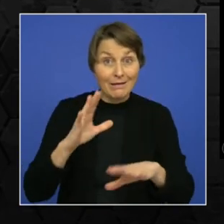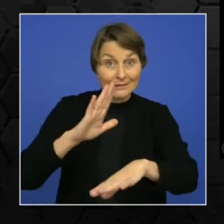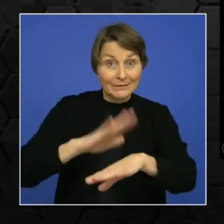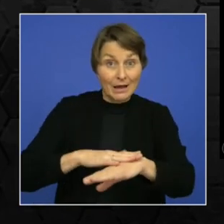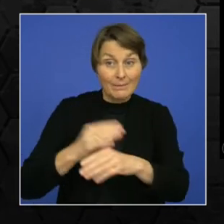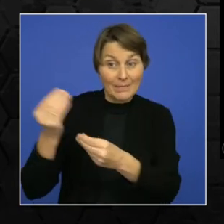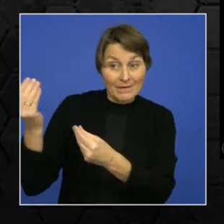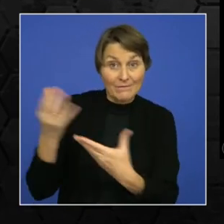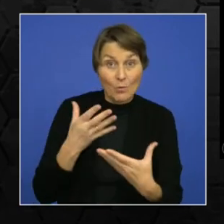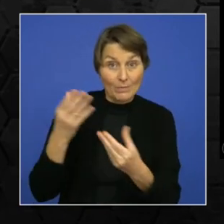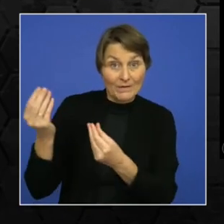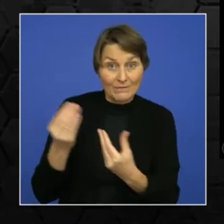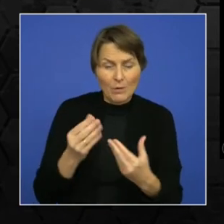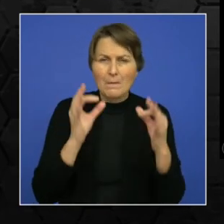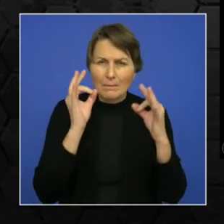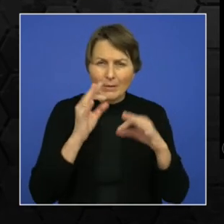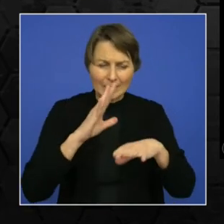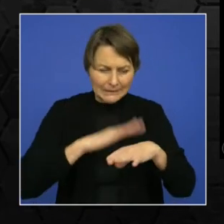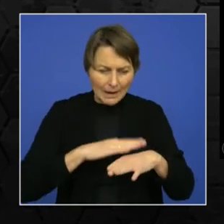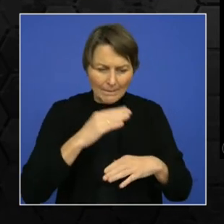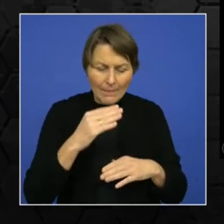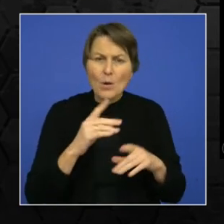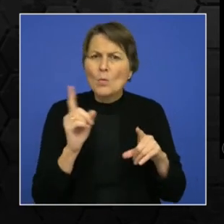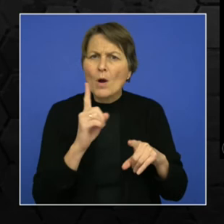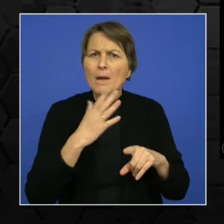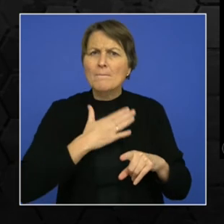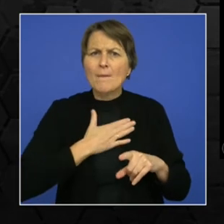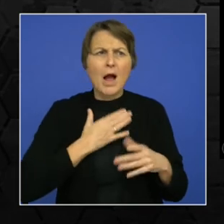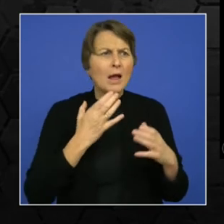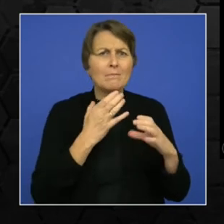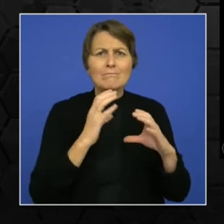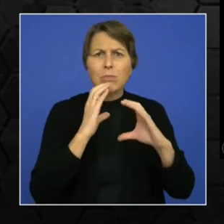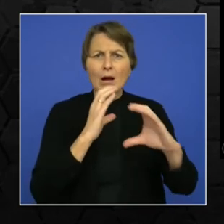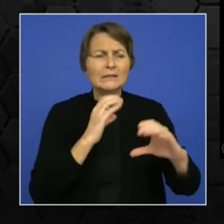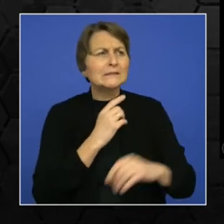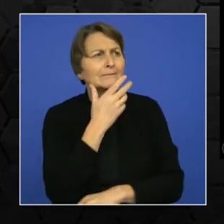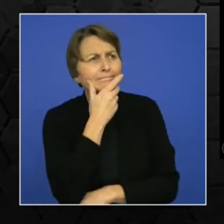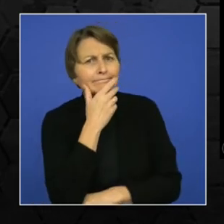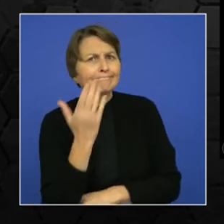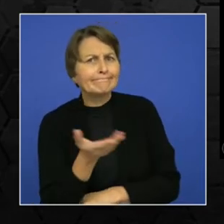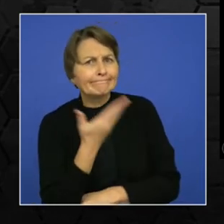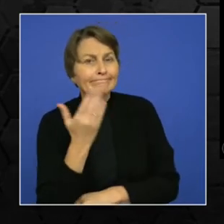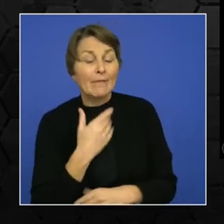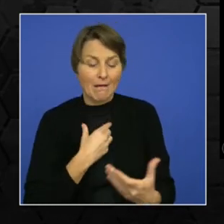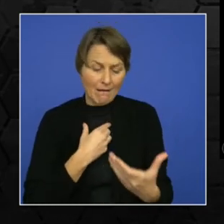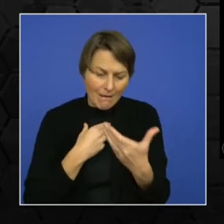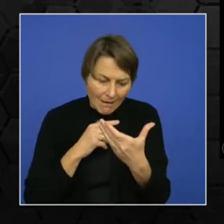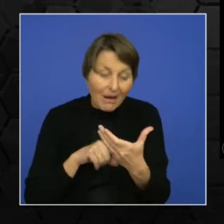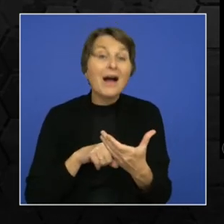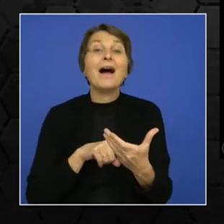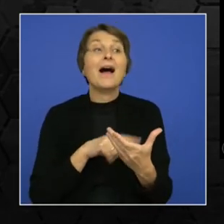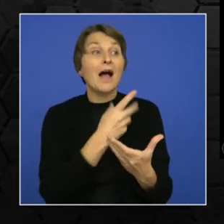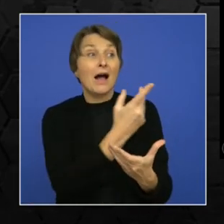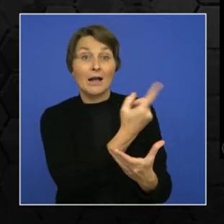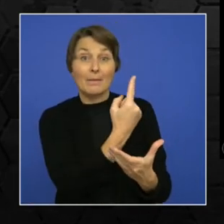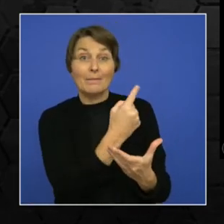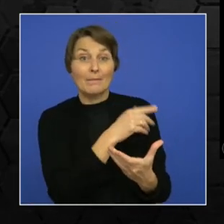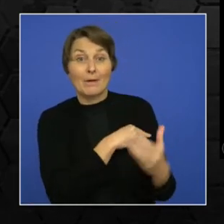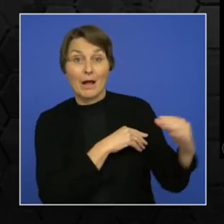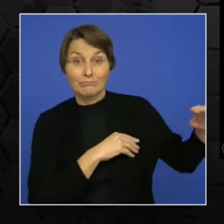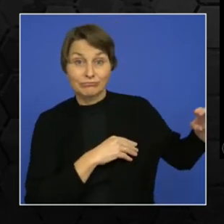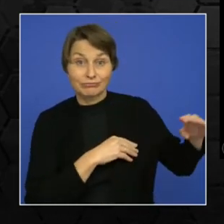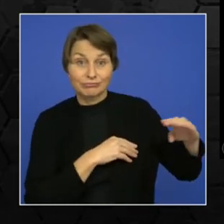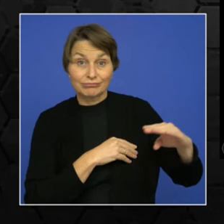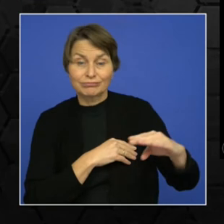real time updates about where your public transport is right now. RTP conveys estimated arrival, departure times, information about disruption causes